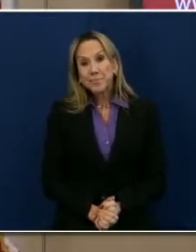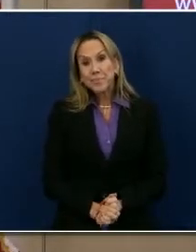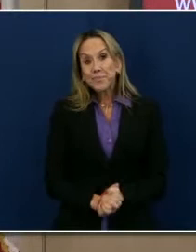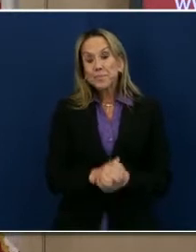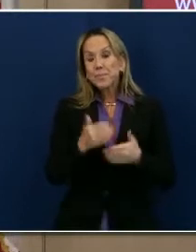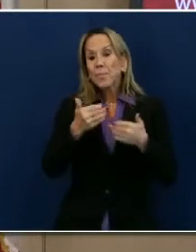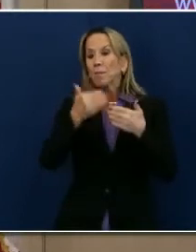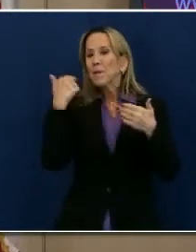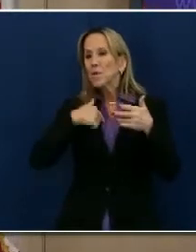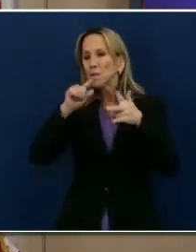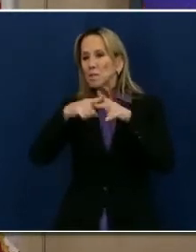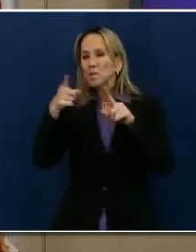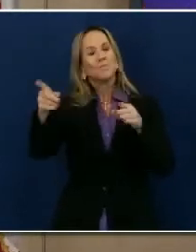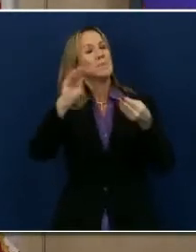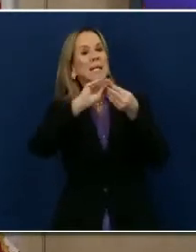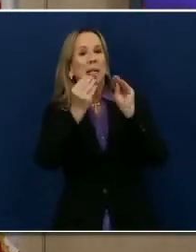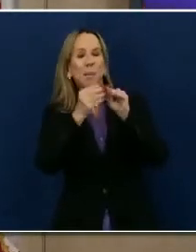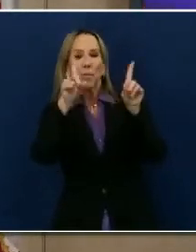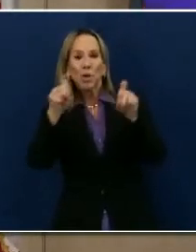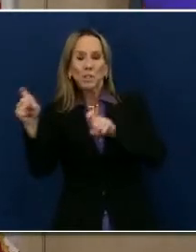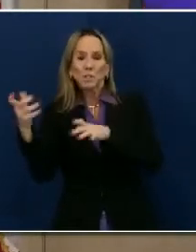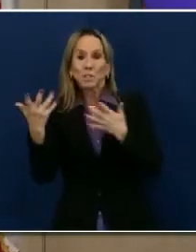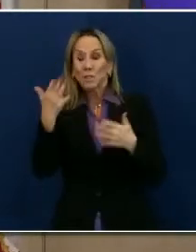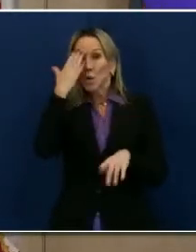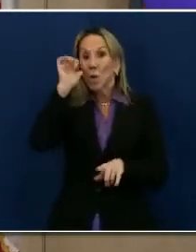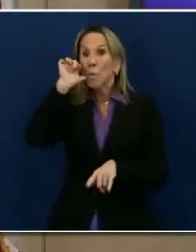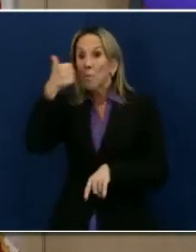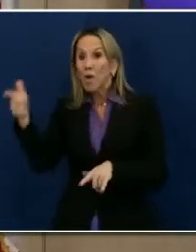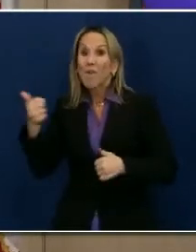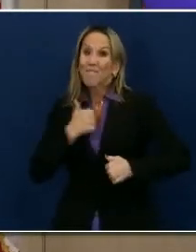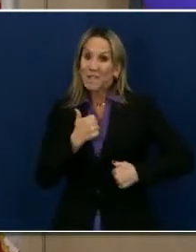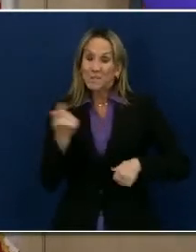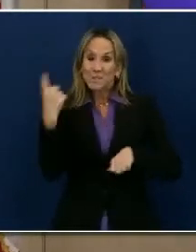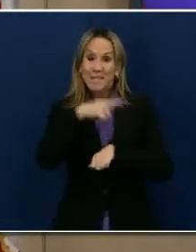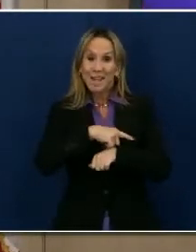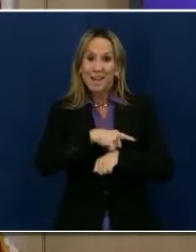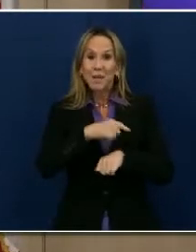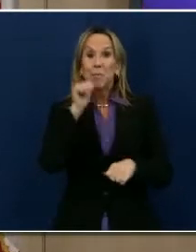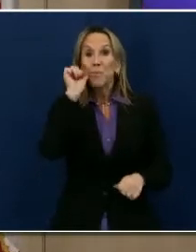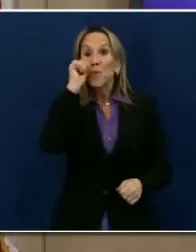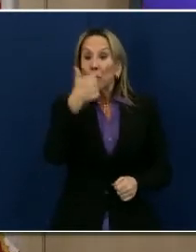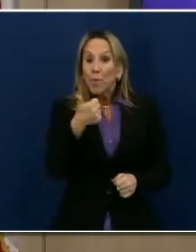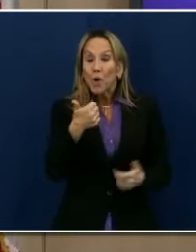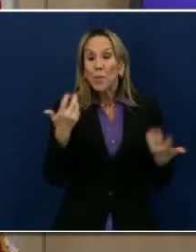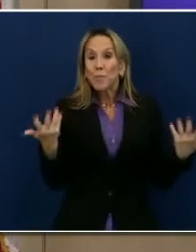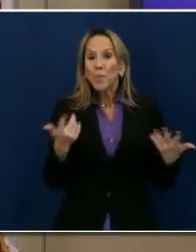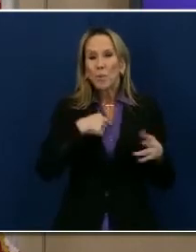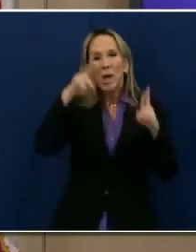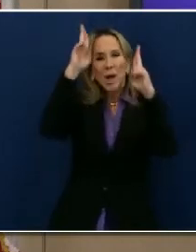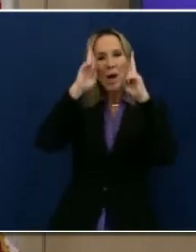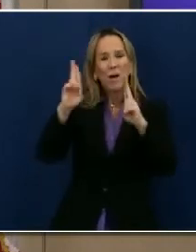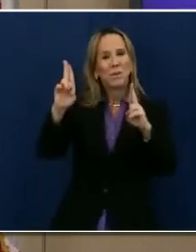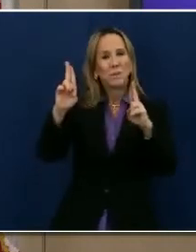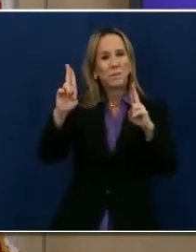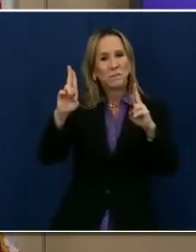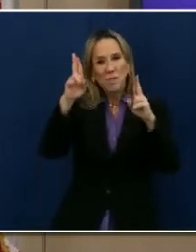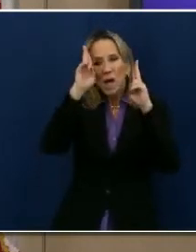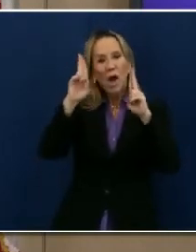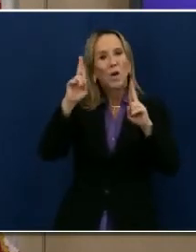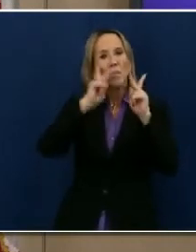Before we get into our daily charts, just as we head into Veterans Day tomorrow, it is a day that we honor service,